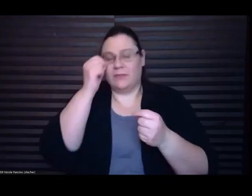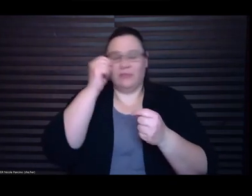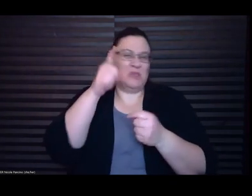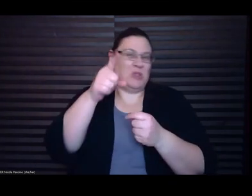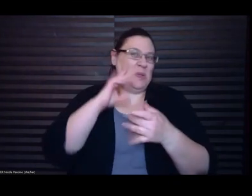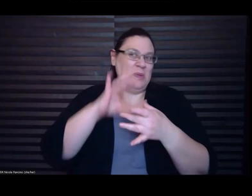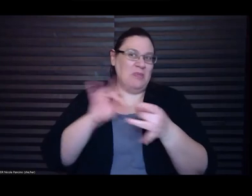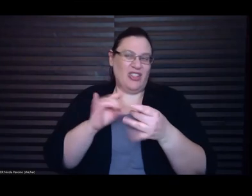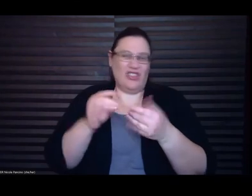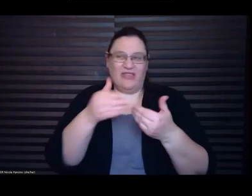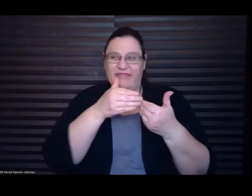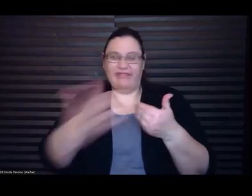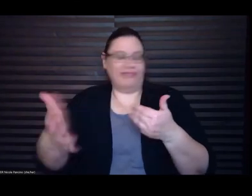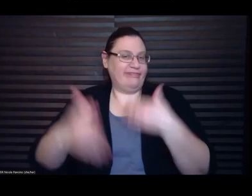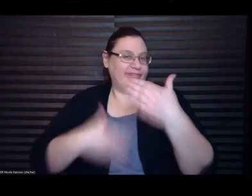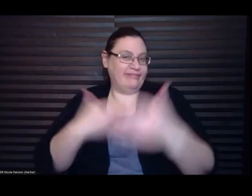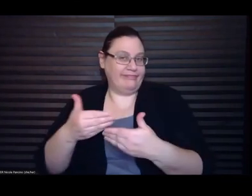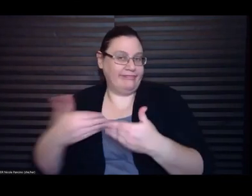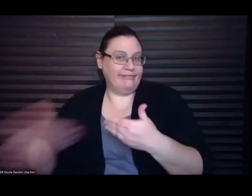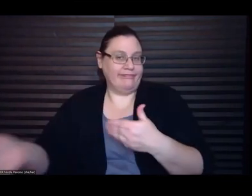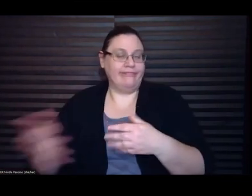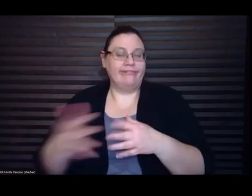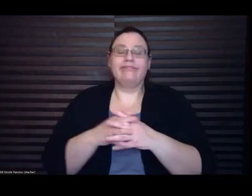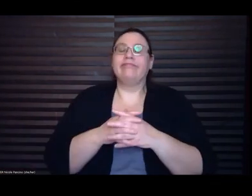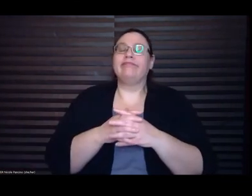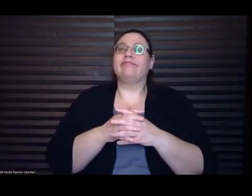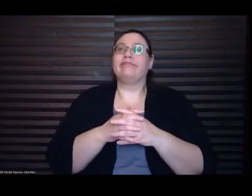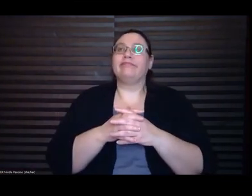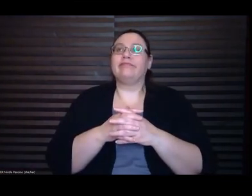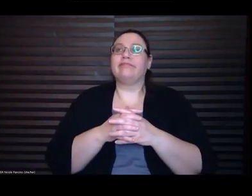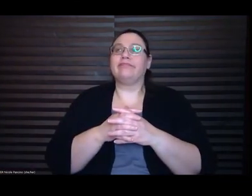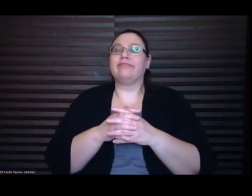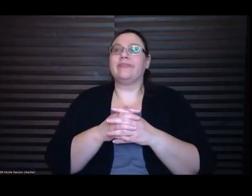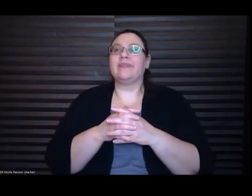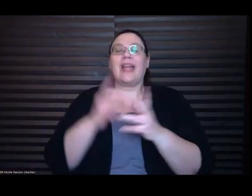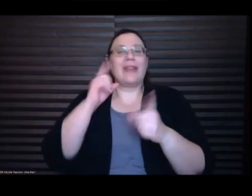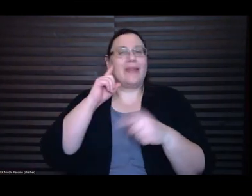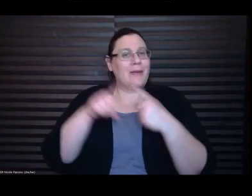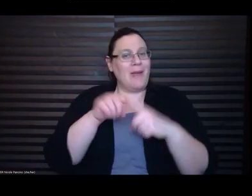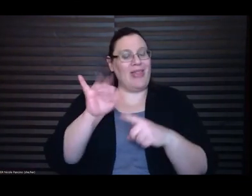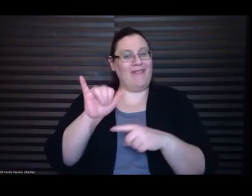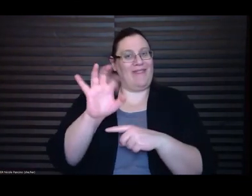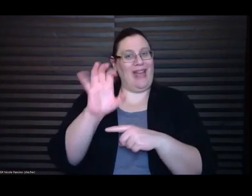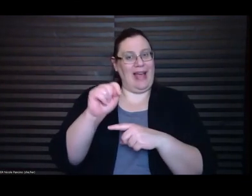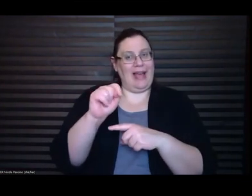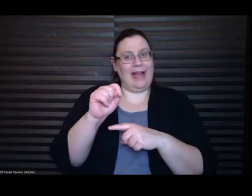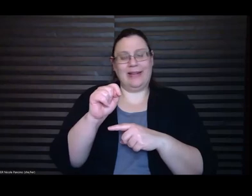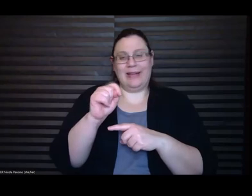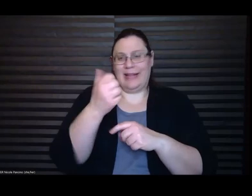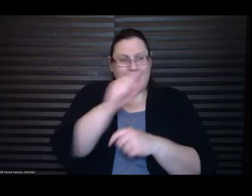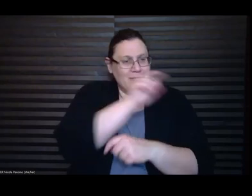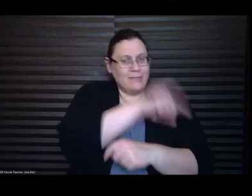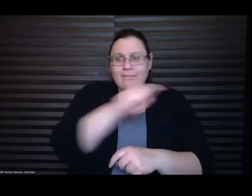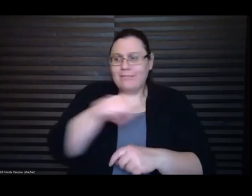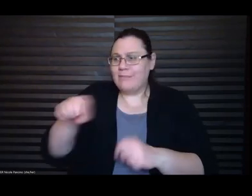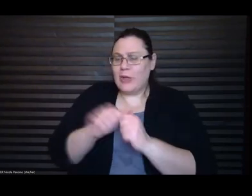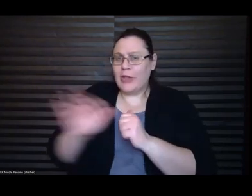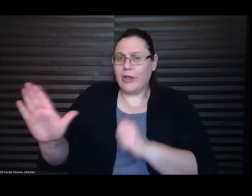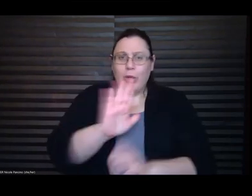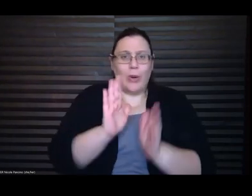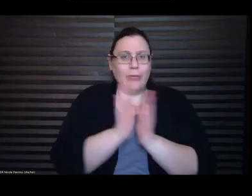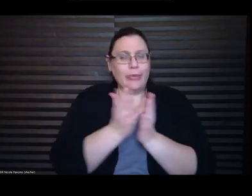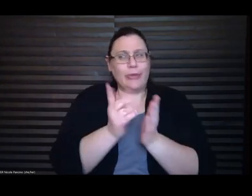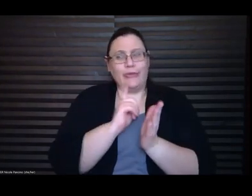Thinking about the fact that each of you in these books are really writing about the body, the realities of